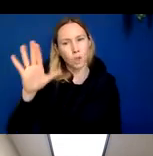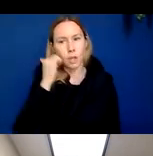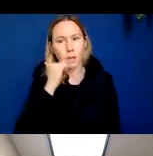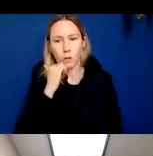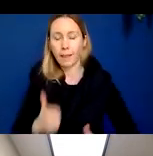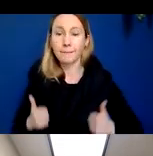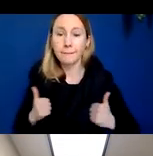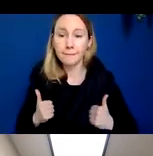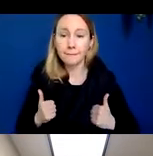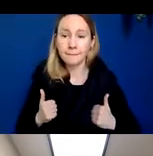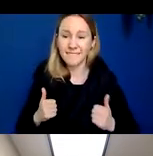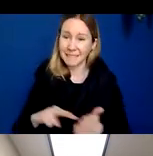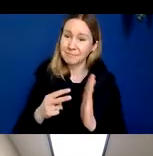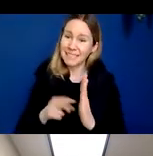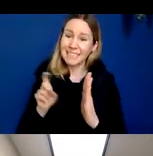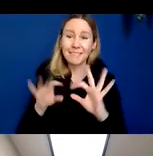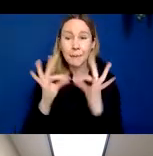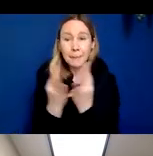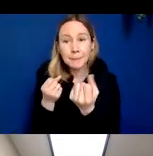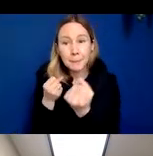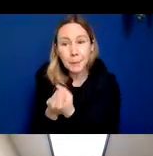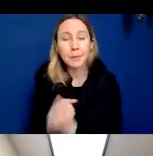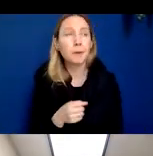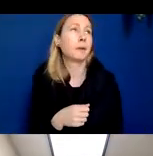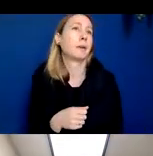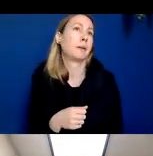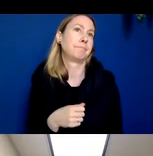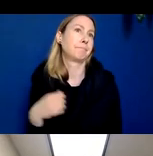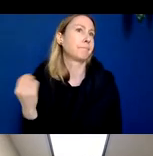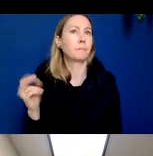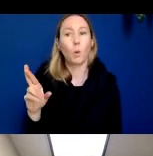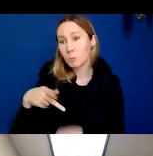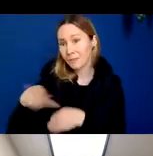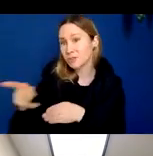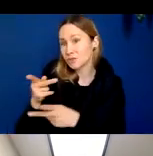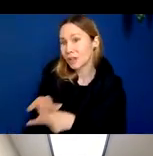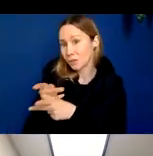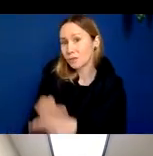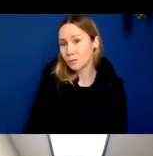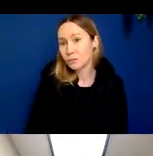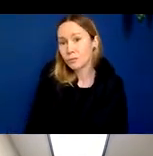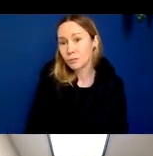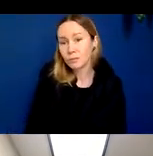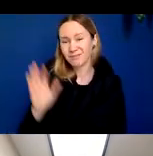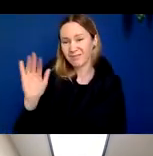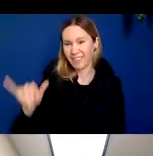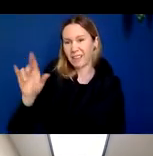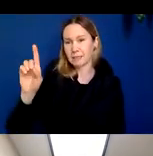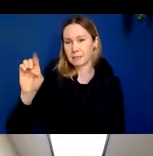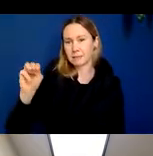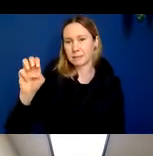the extent that this person needs support from family or professional caregivers. So that is what dementia is.